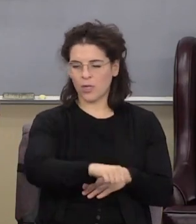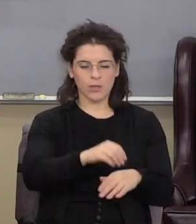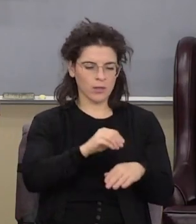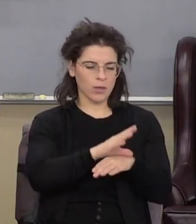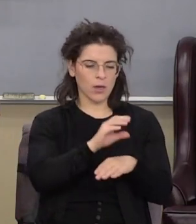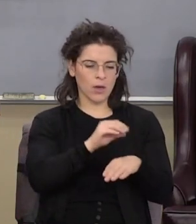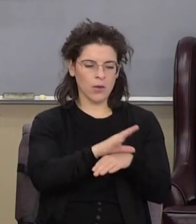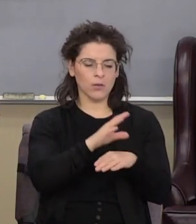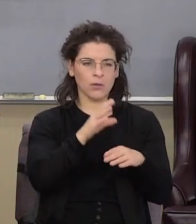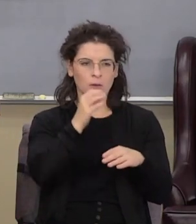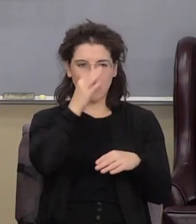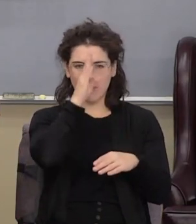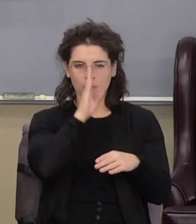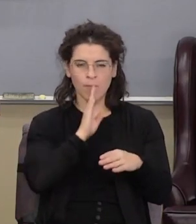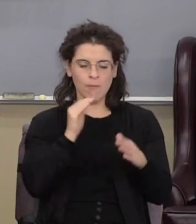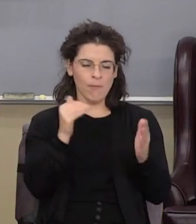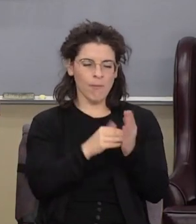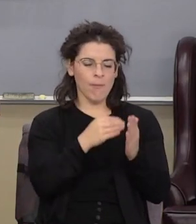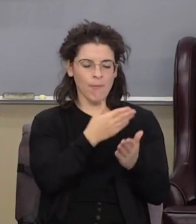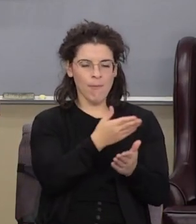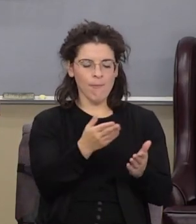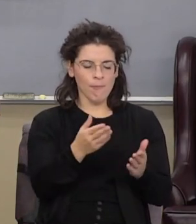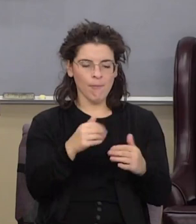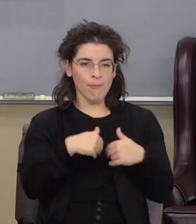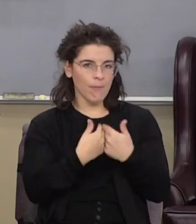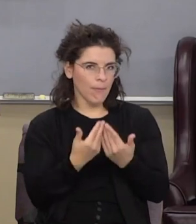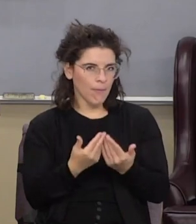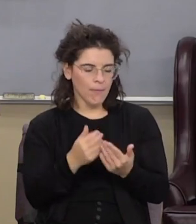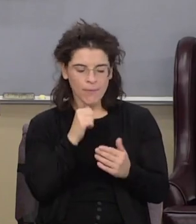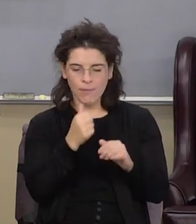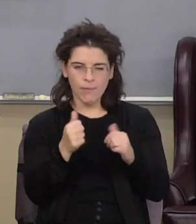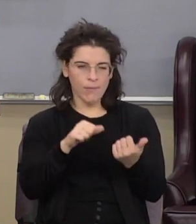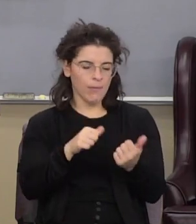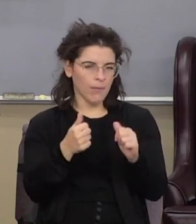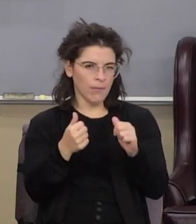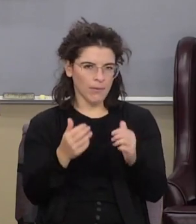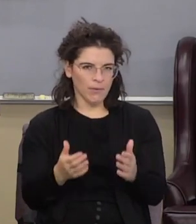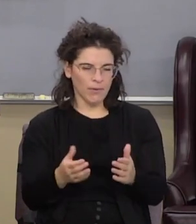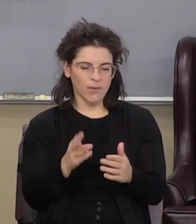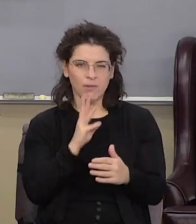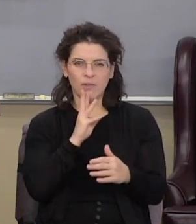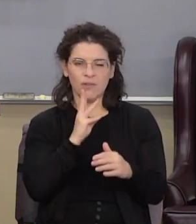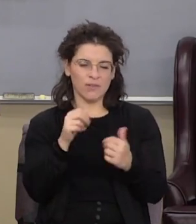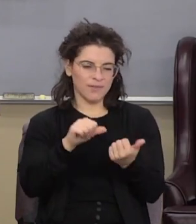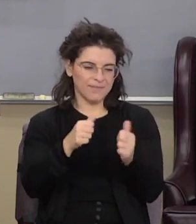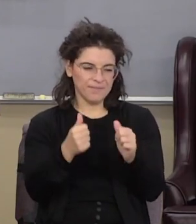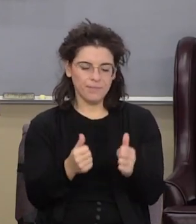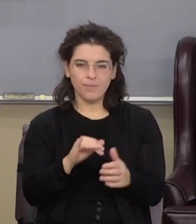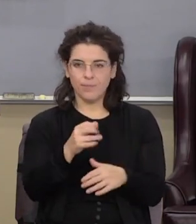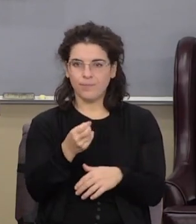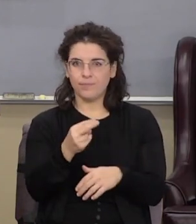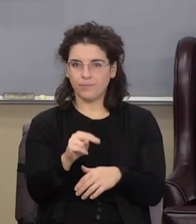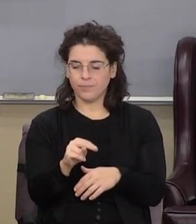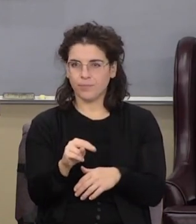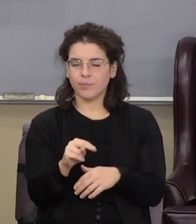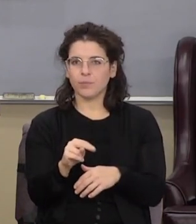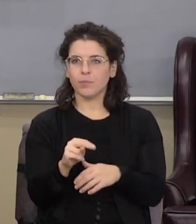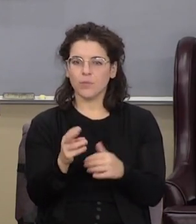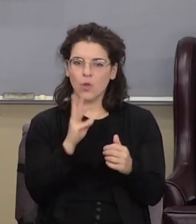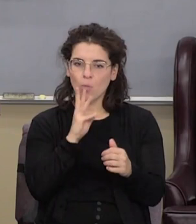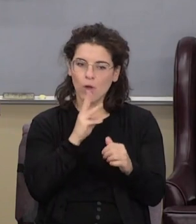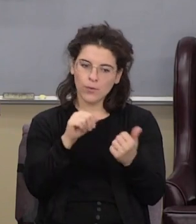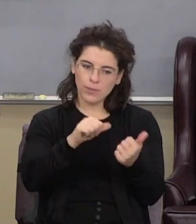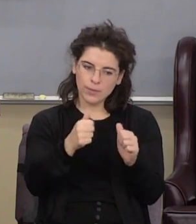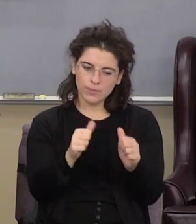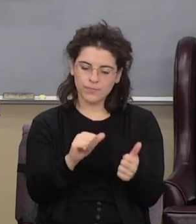God against them how being not baptized of him so water the baptism of John the water